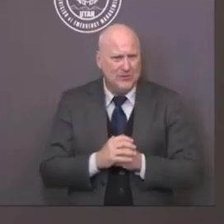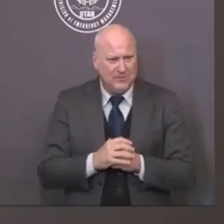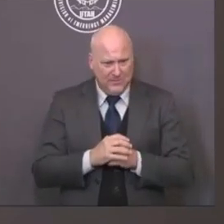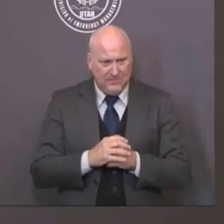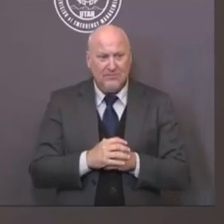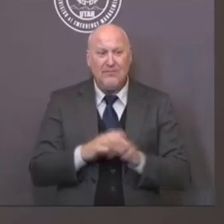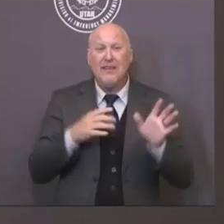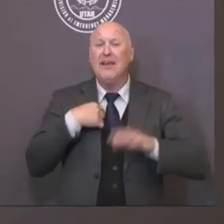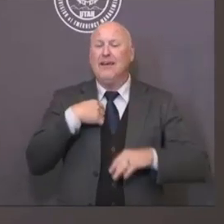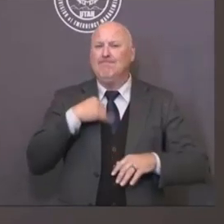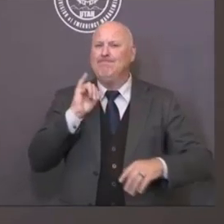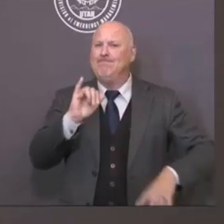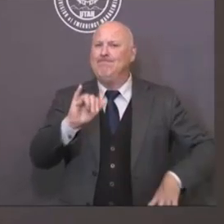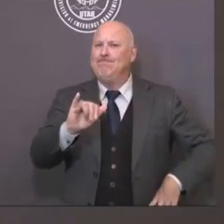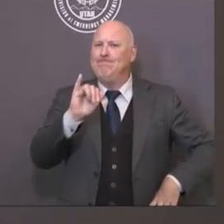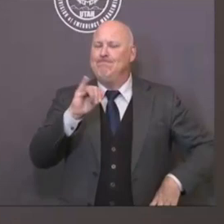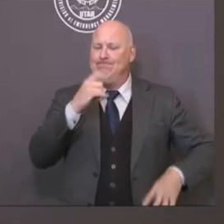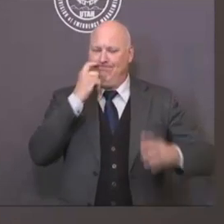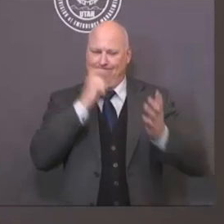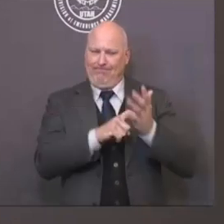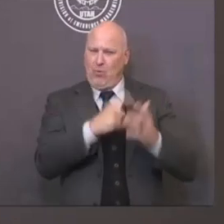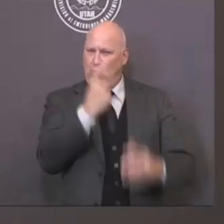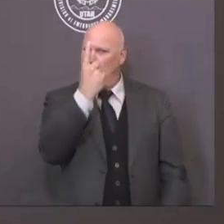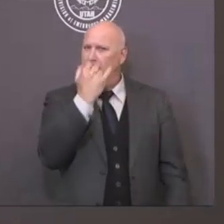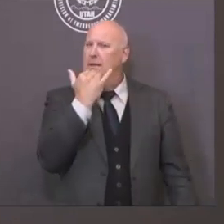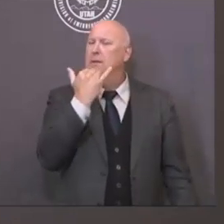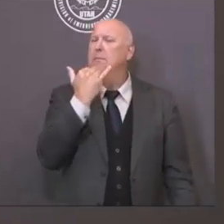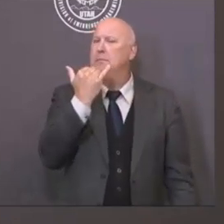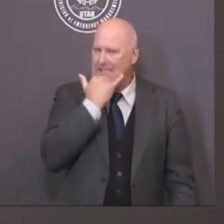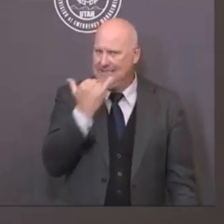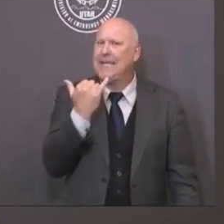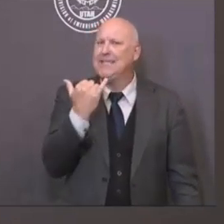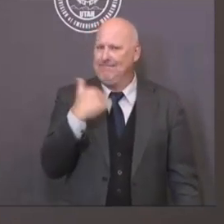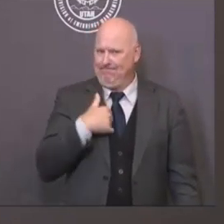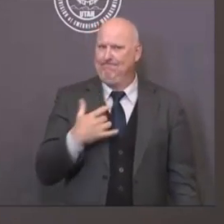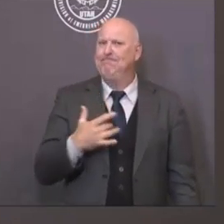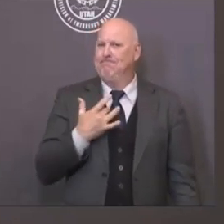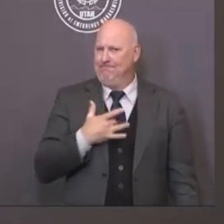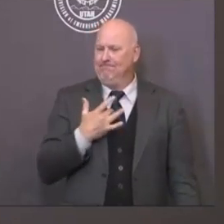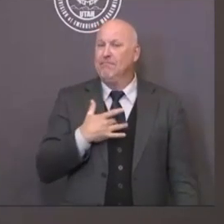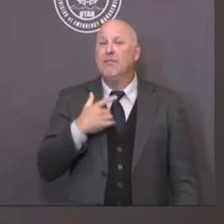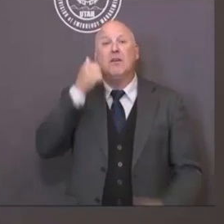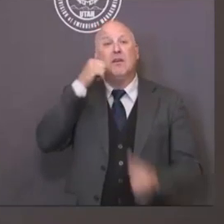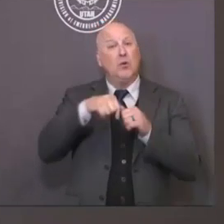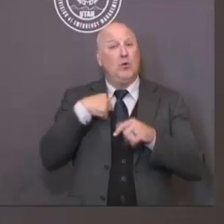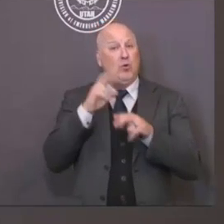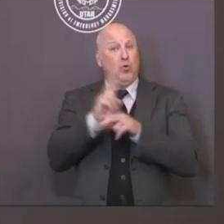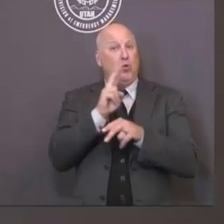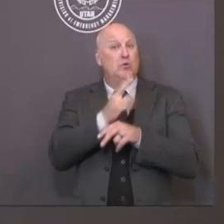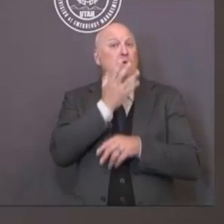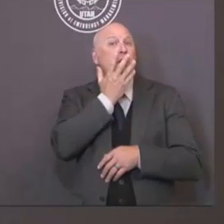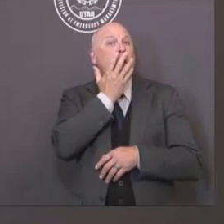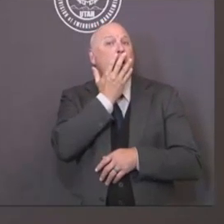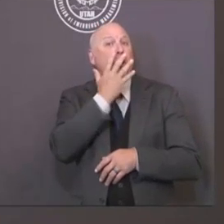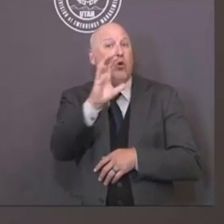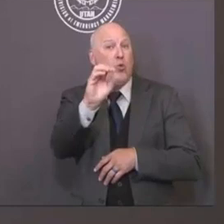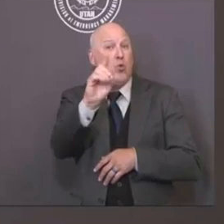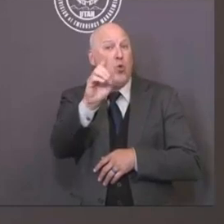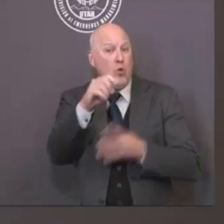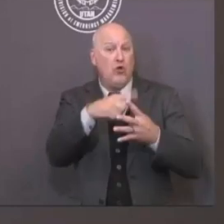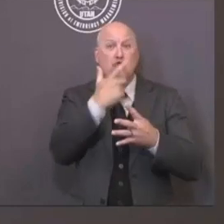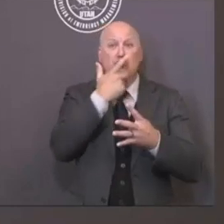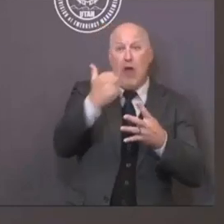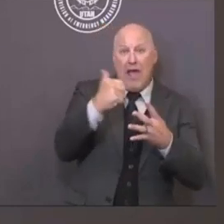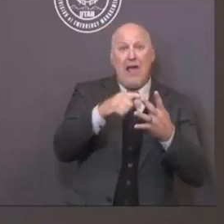coding of red and then orange, then yellow, and then green, we identified them by